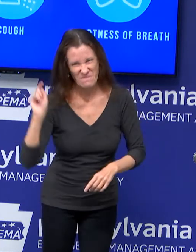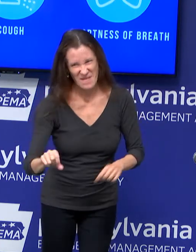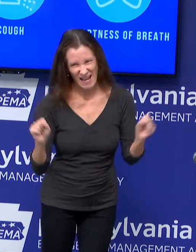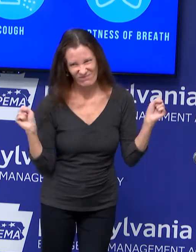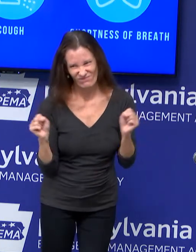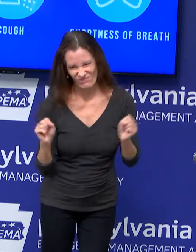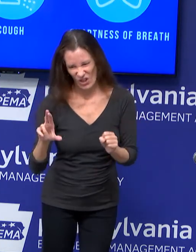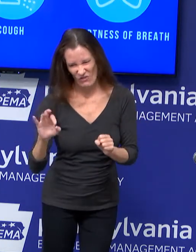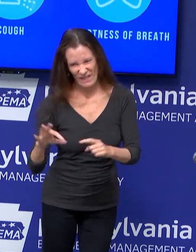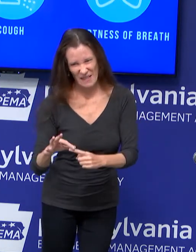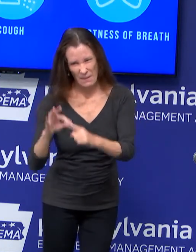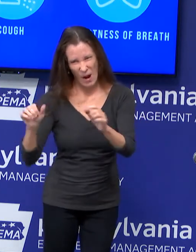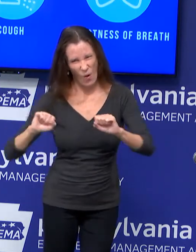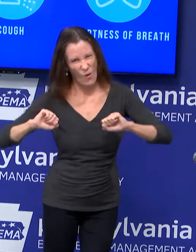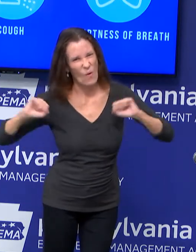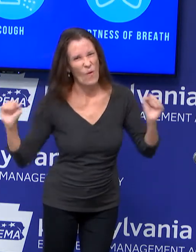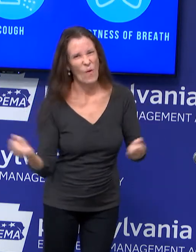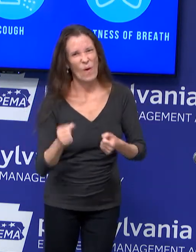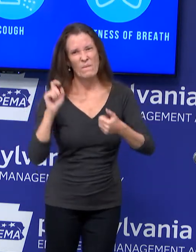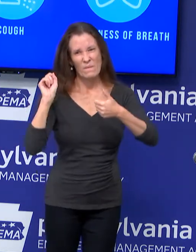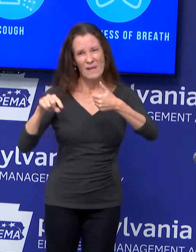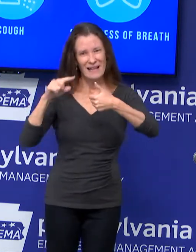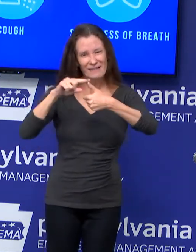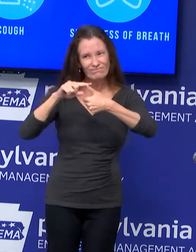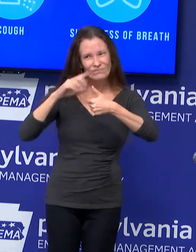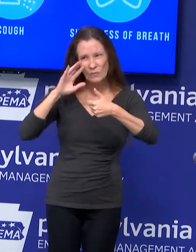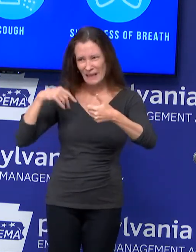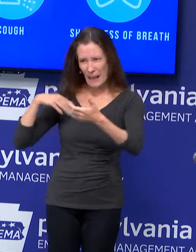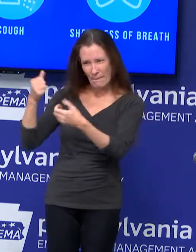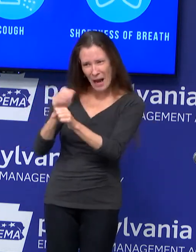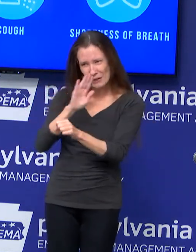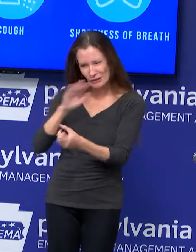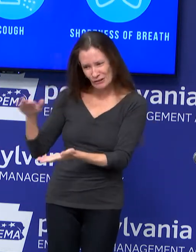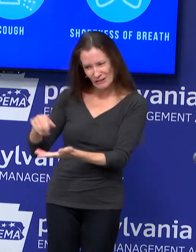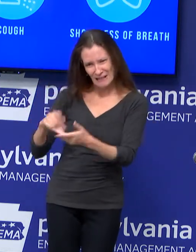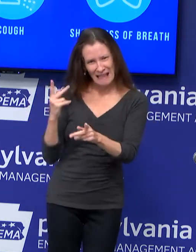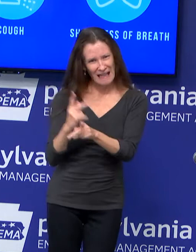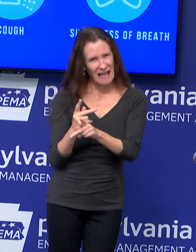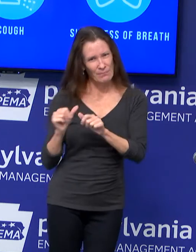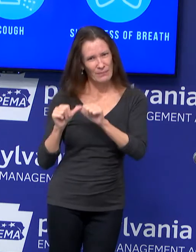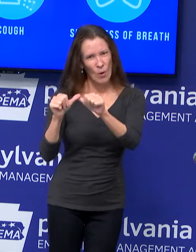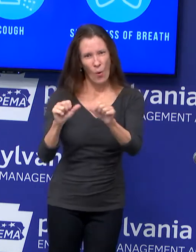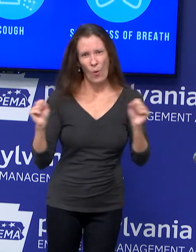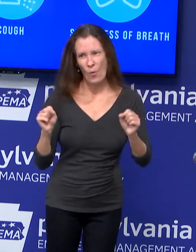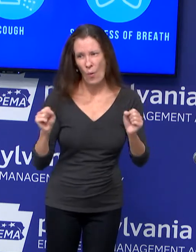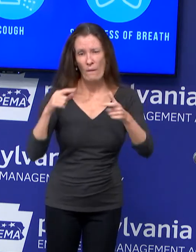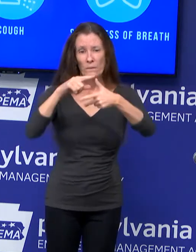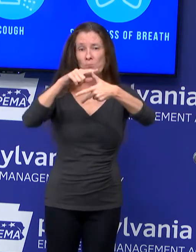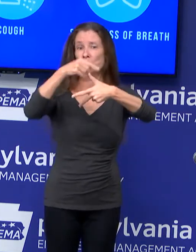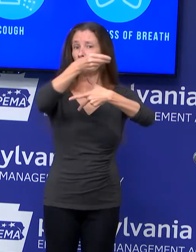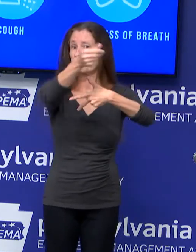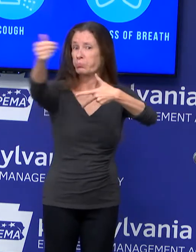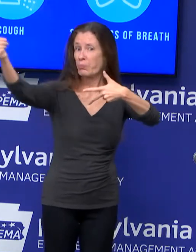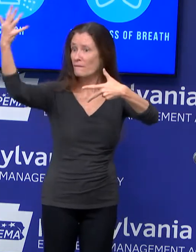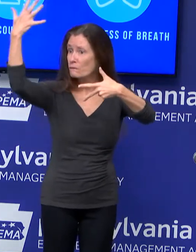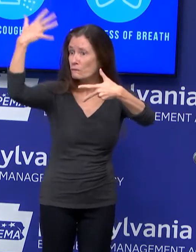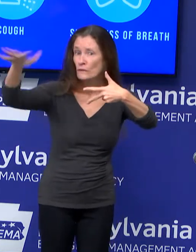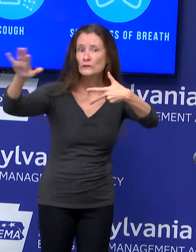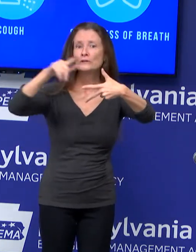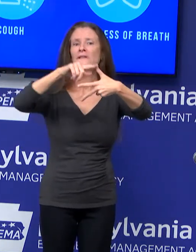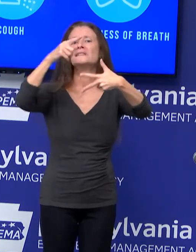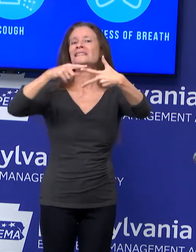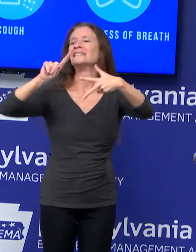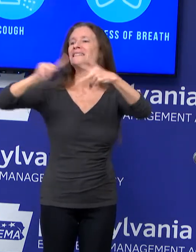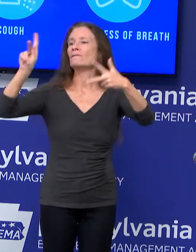And then we will be facilitating all of that. Then when they release phase two and phase three, we stand ready to act then. I'm